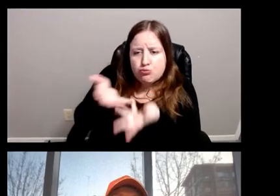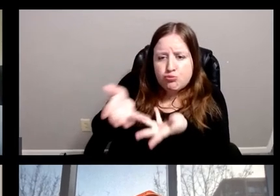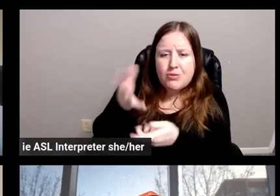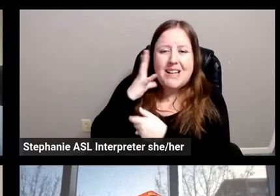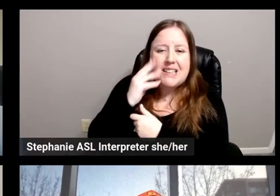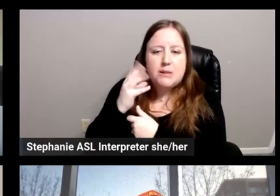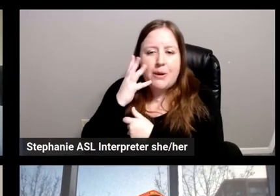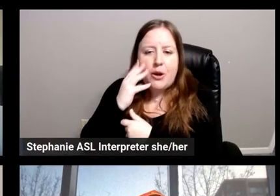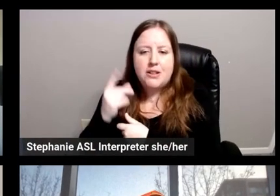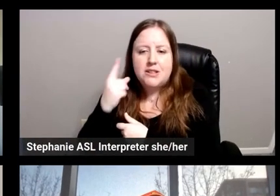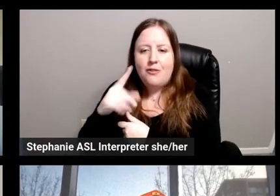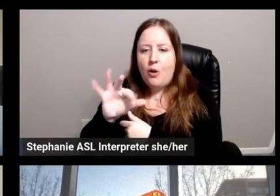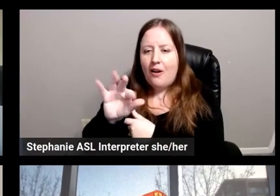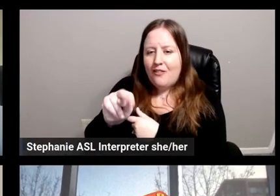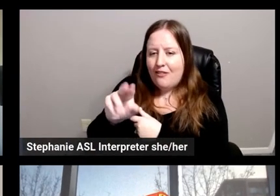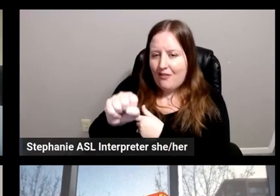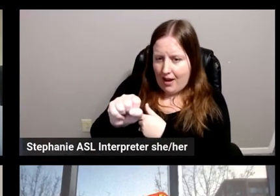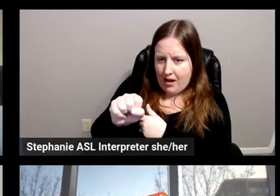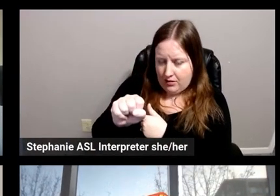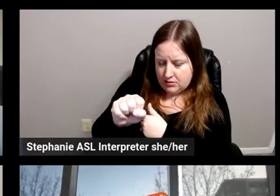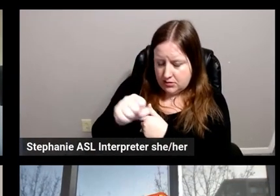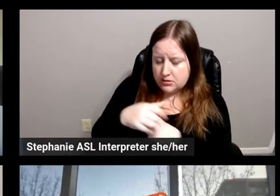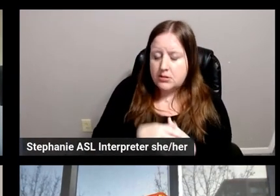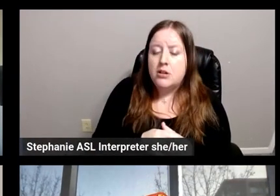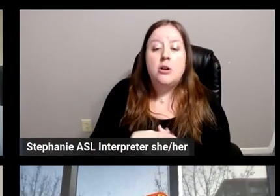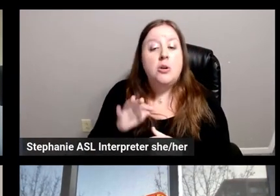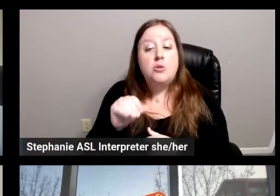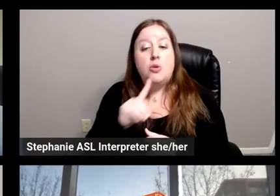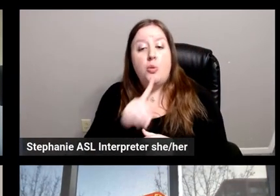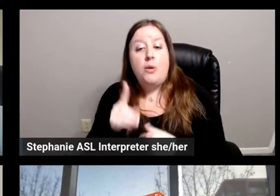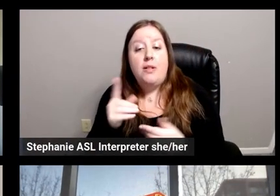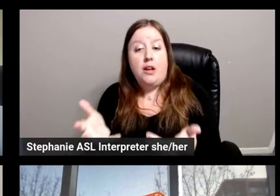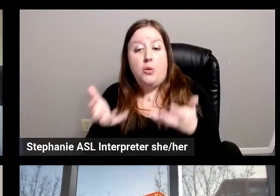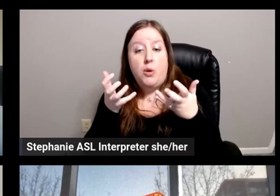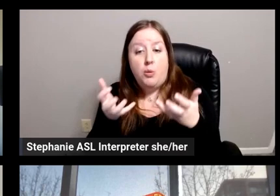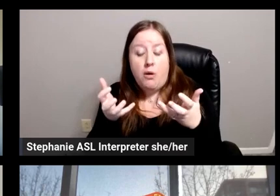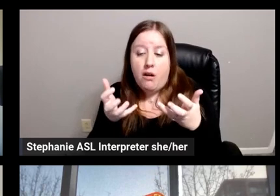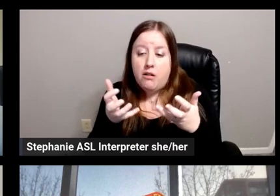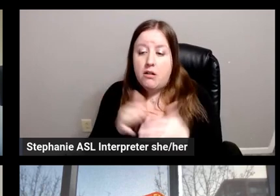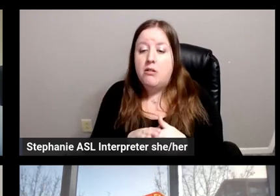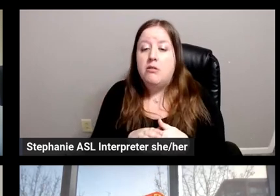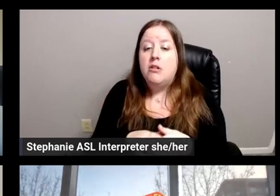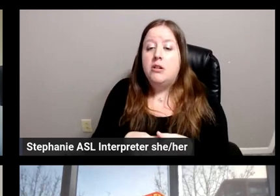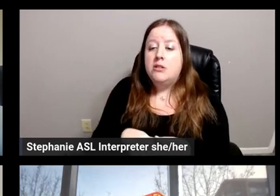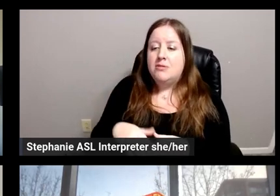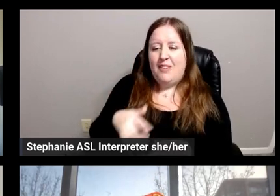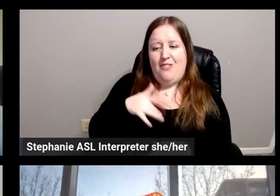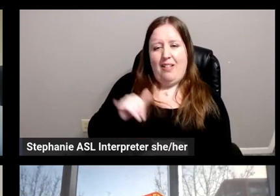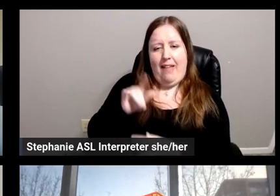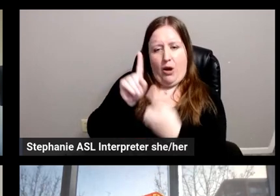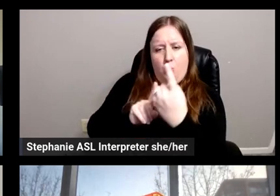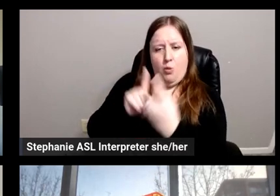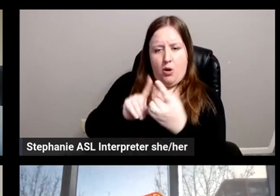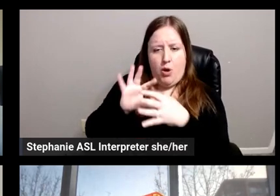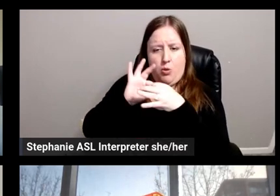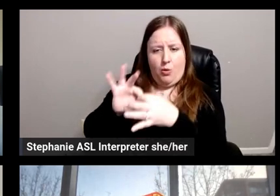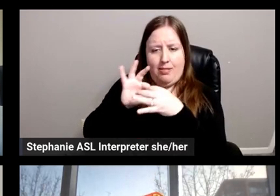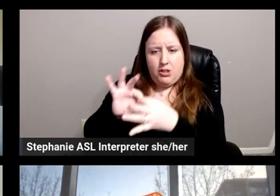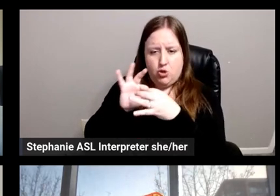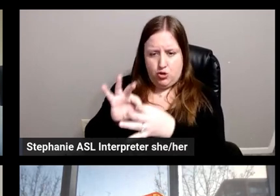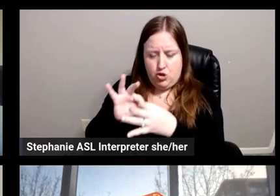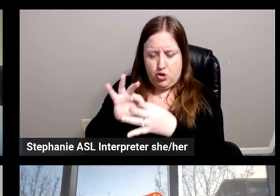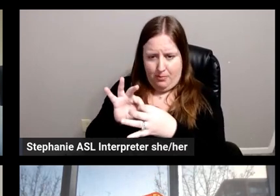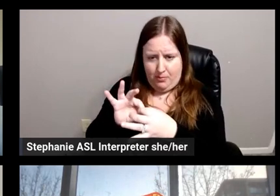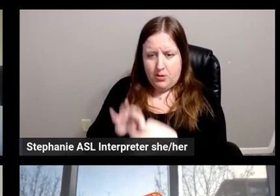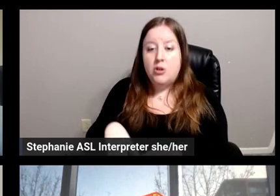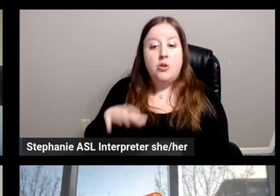our fans, for our tifosi. So we wanted to have a kind of a one-to-one relationship. And this was only possible through this